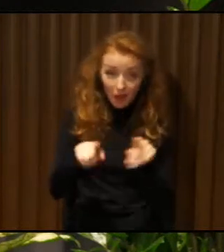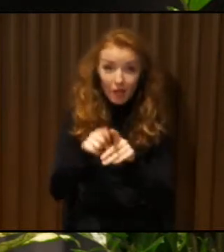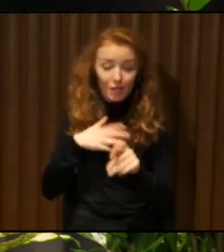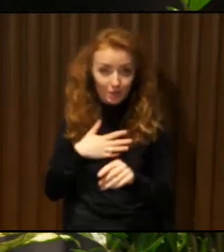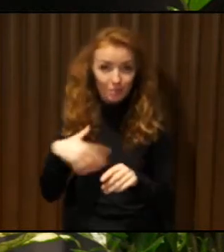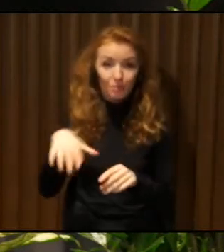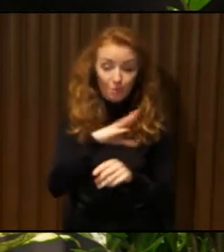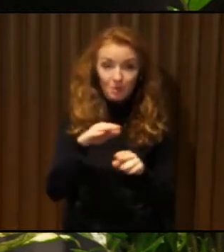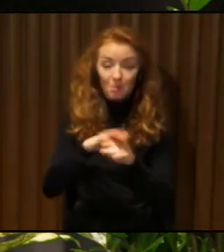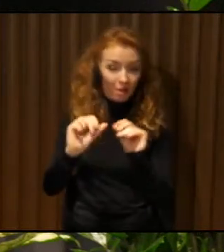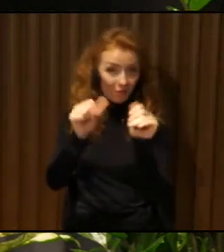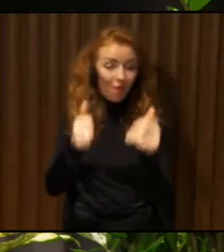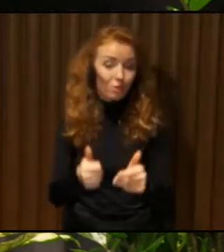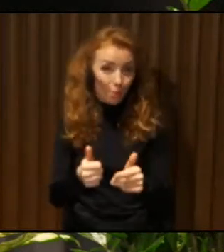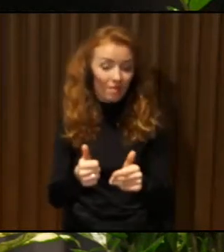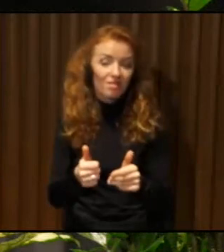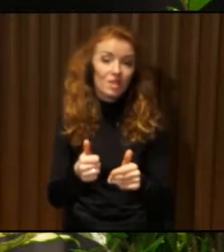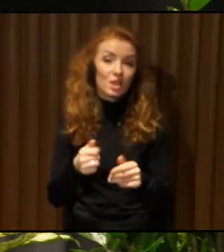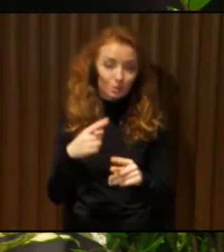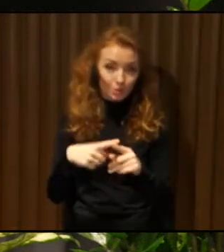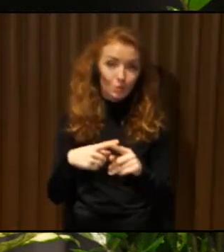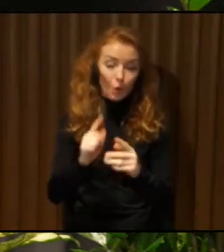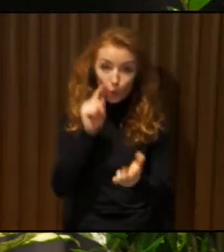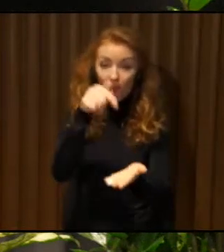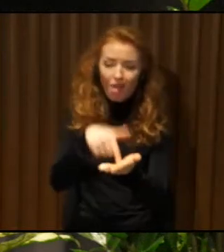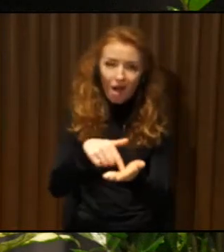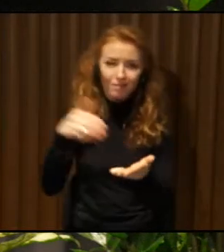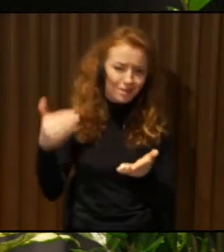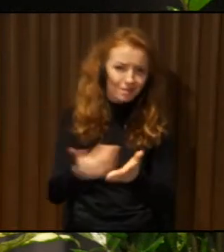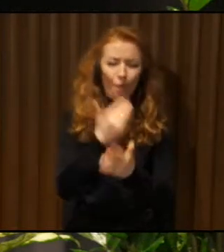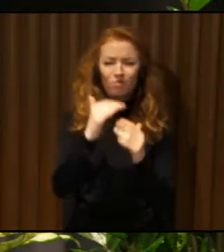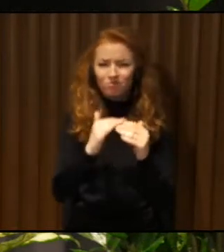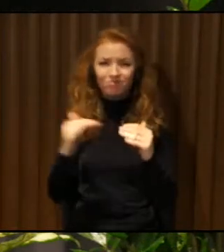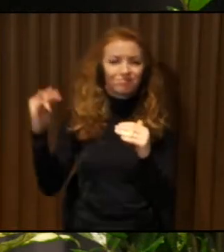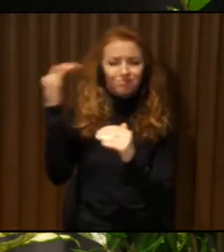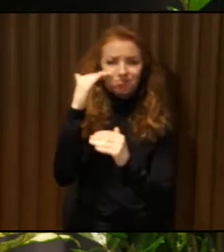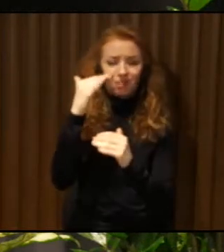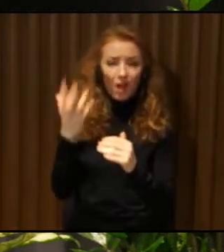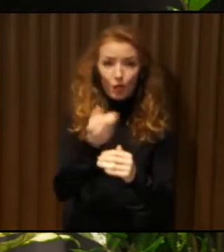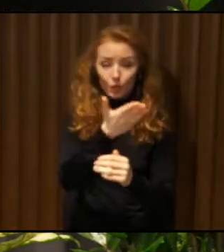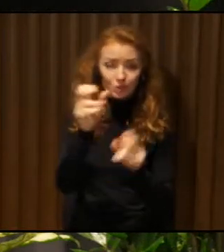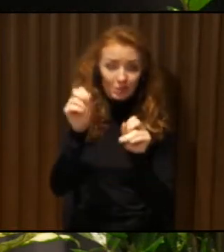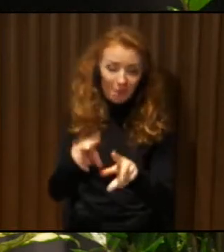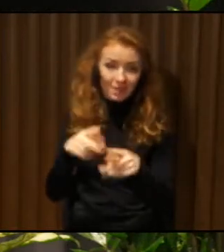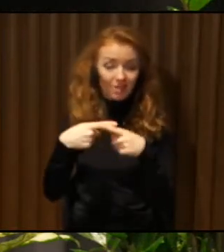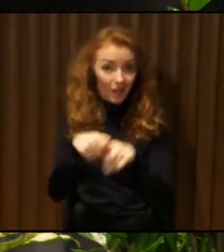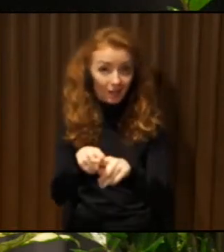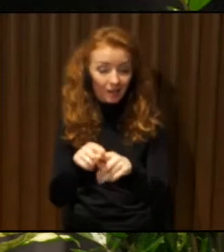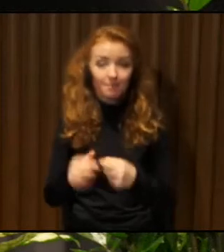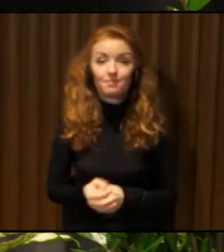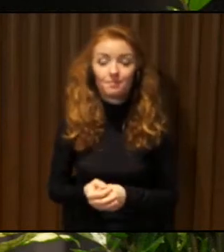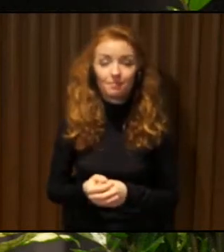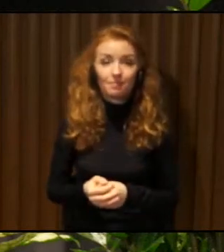attach to these escalators, elevators, and all that stuff you just showed. Sylvian,